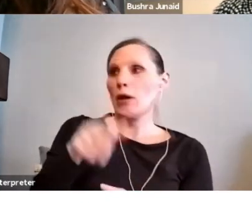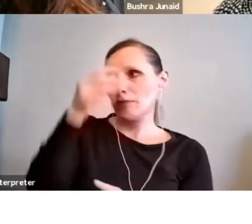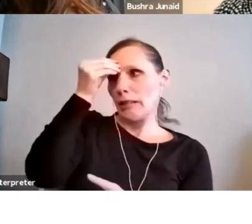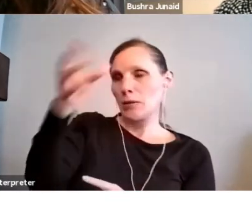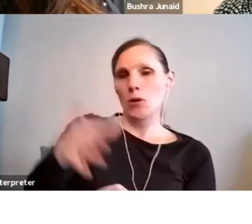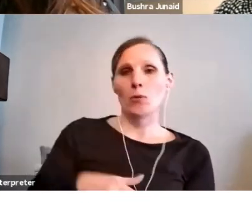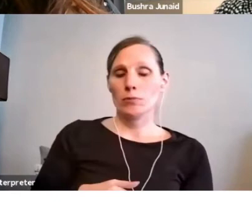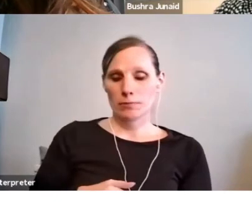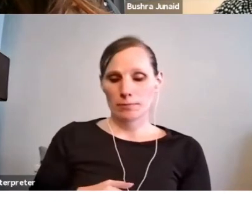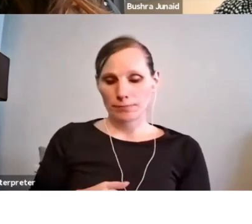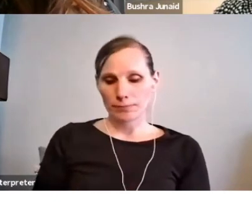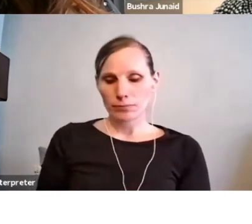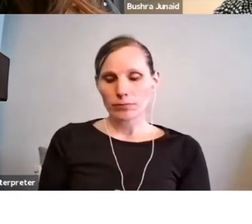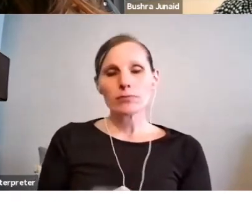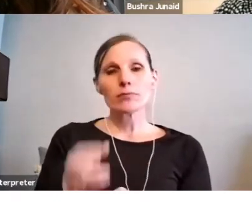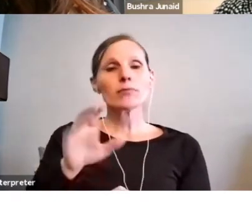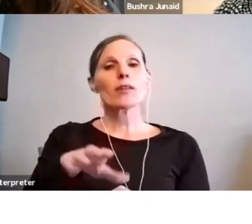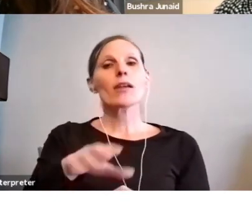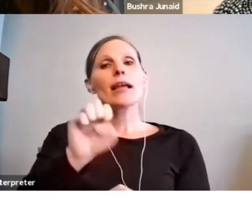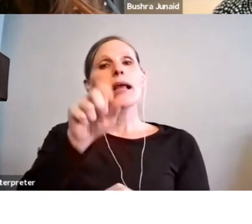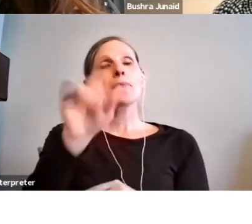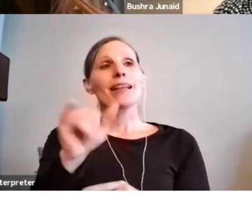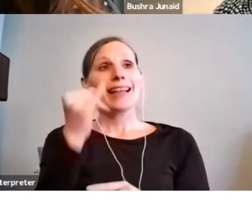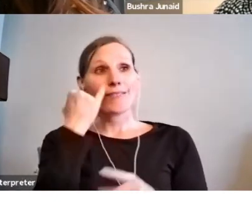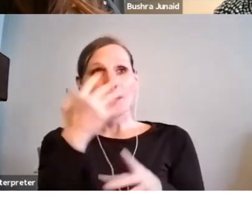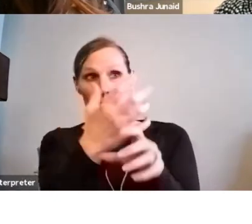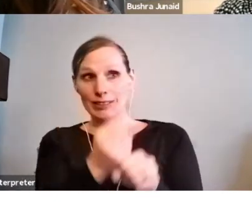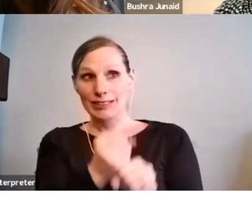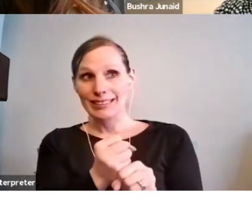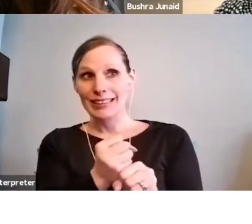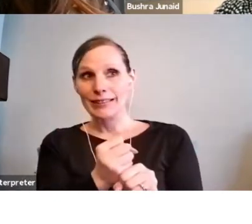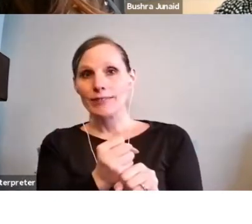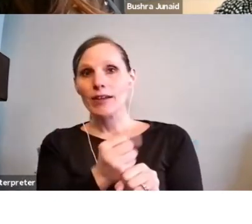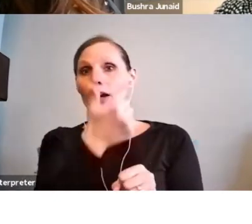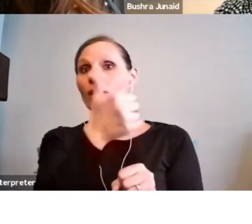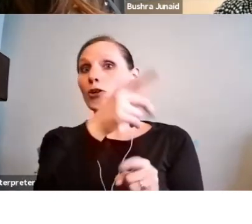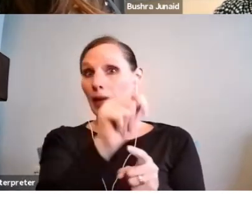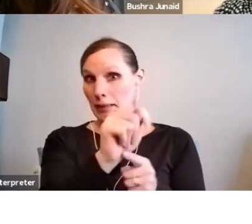Okay, if I receive a grant, can I write it off as a tax break?